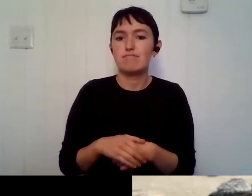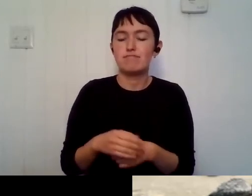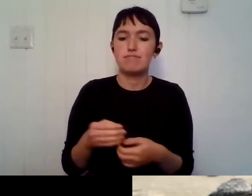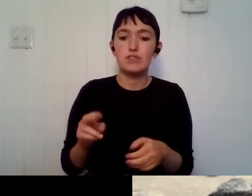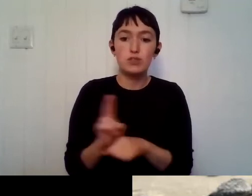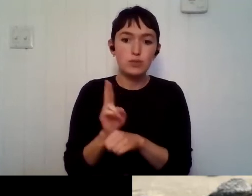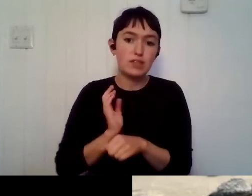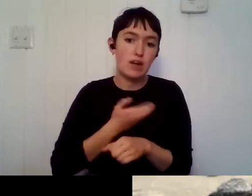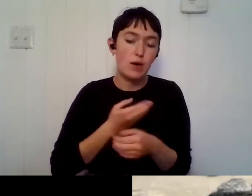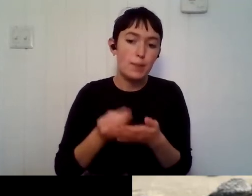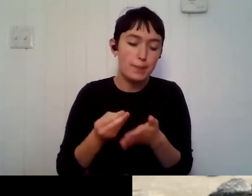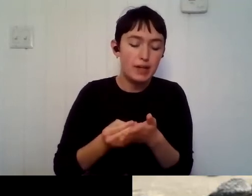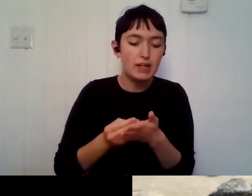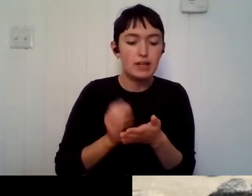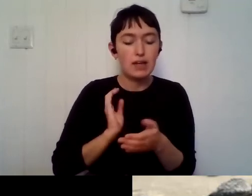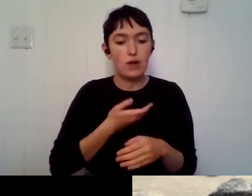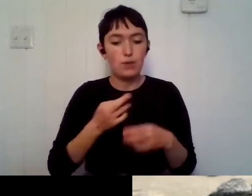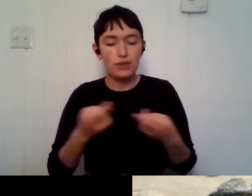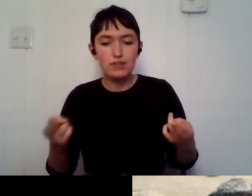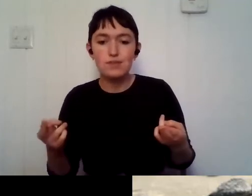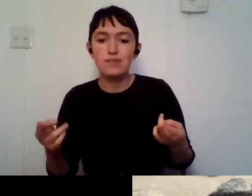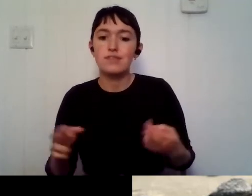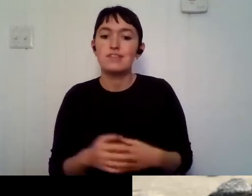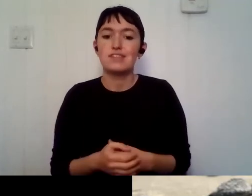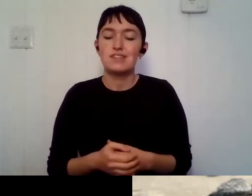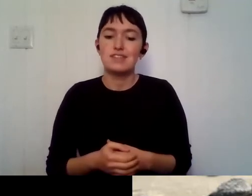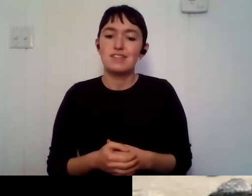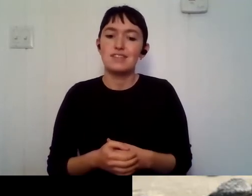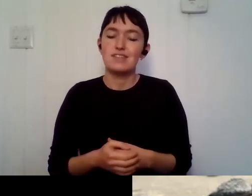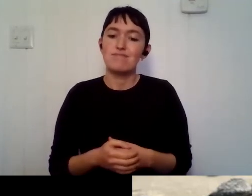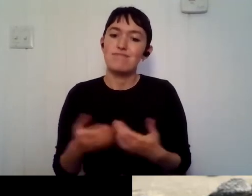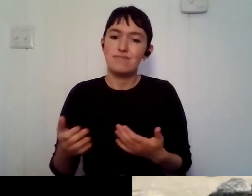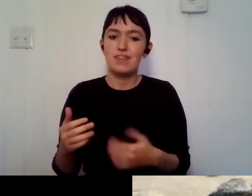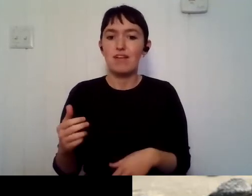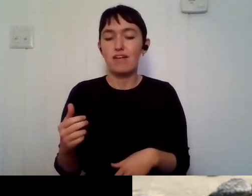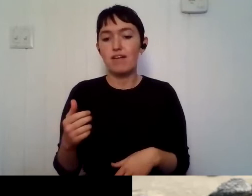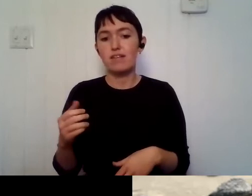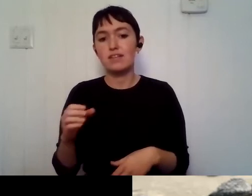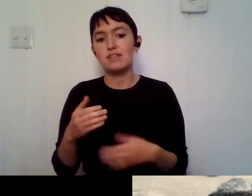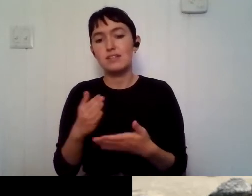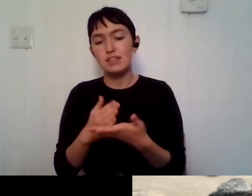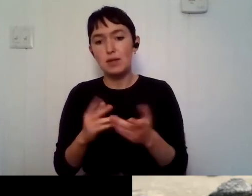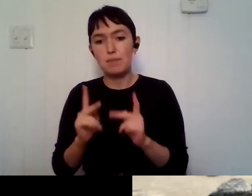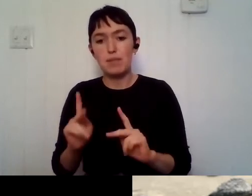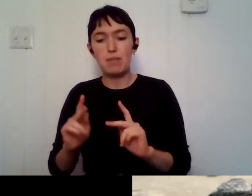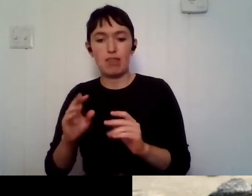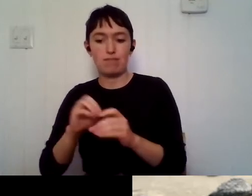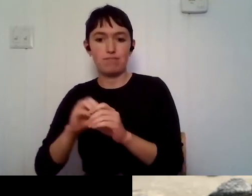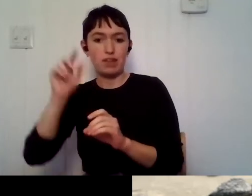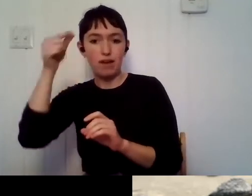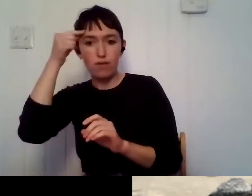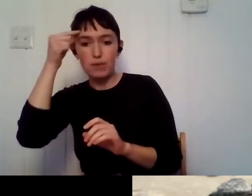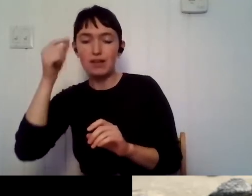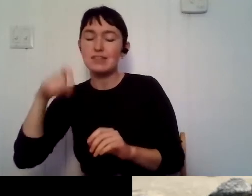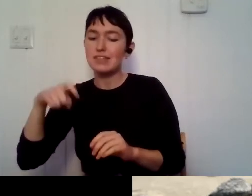that we're using the resources and some of the elected officials we are electing. Uh, so we need to do a bit, uh, better job,